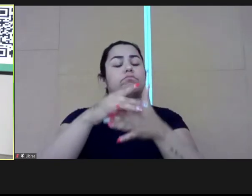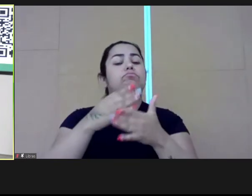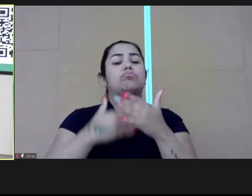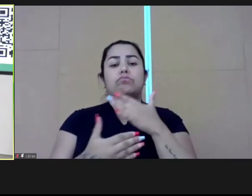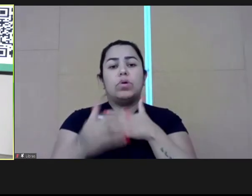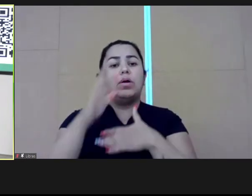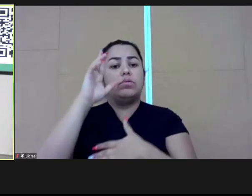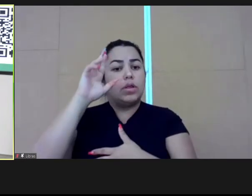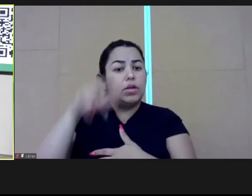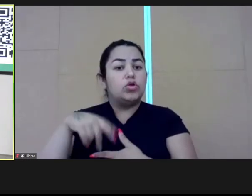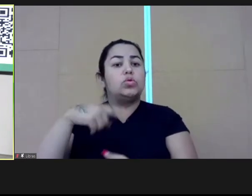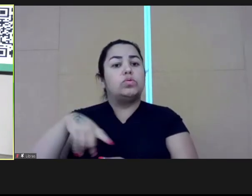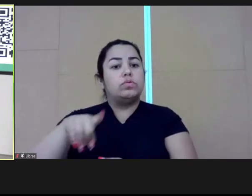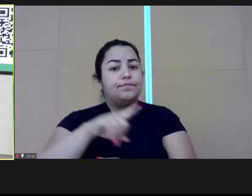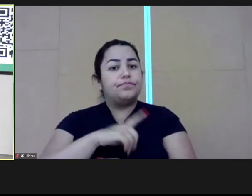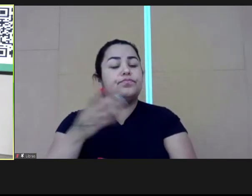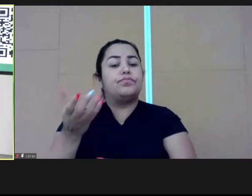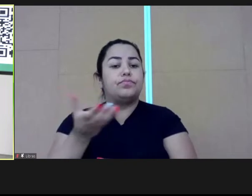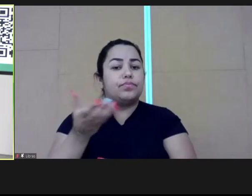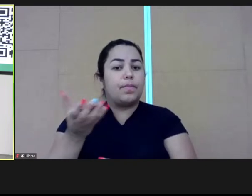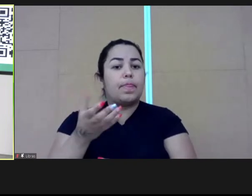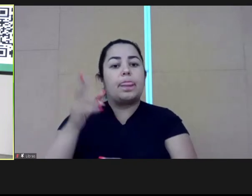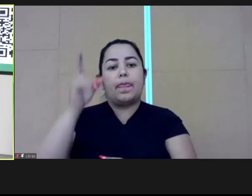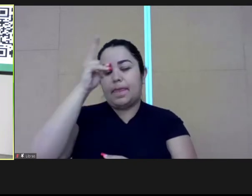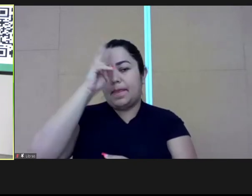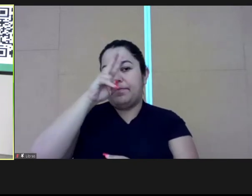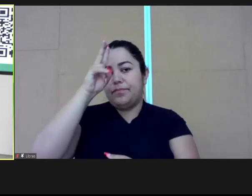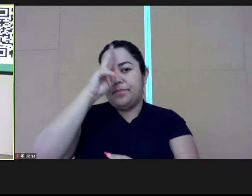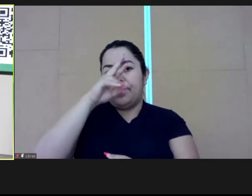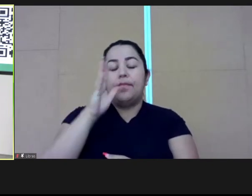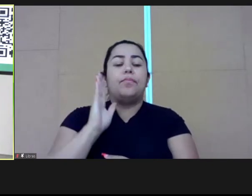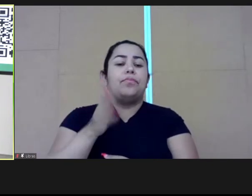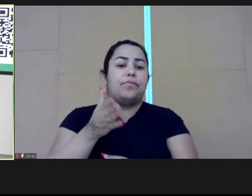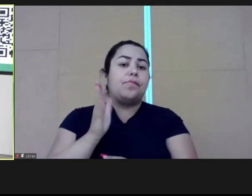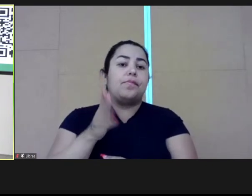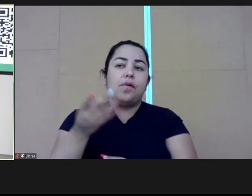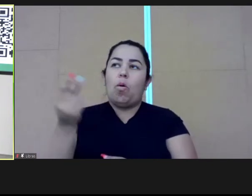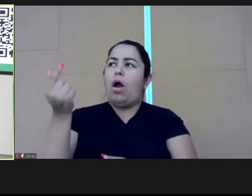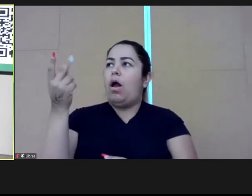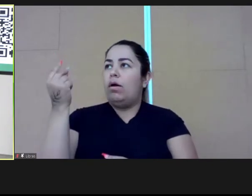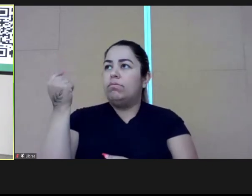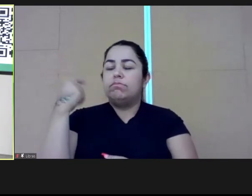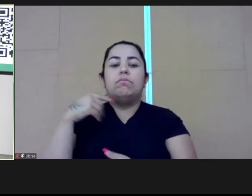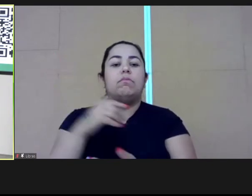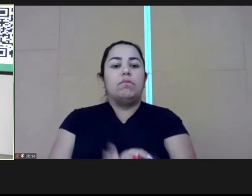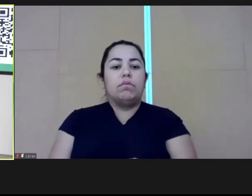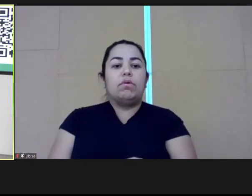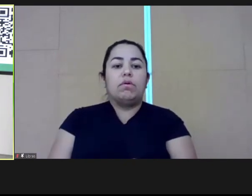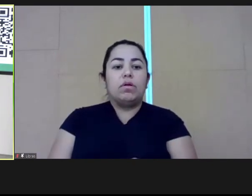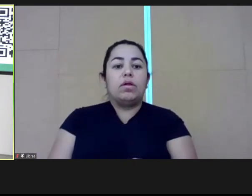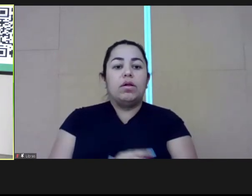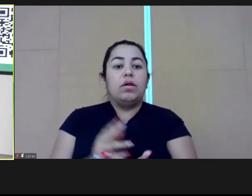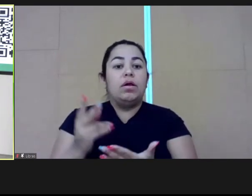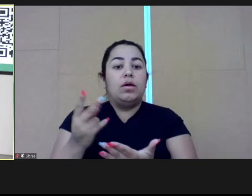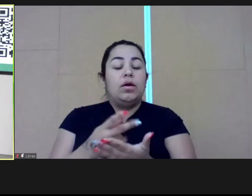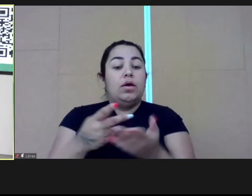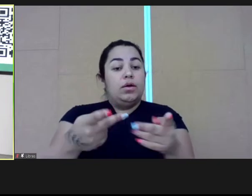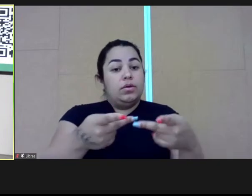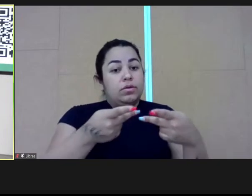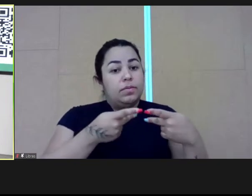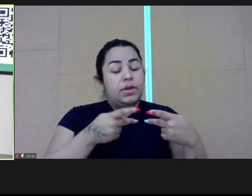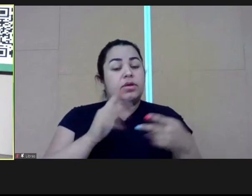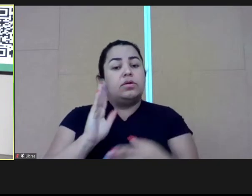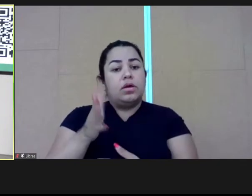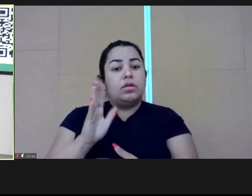development. We'd like to tell a little bit of the story, what happened, what has gone, what has gone through.